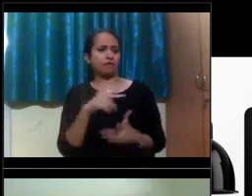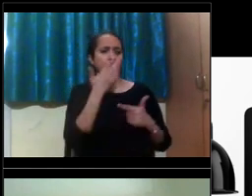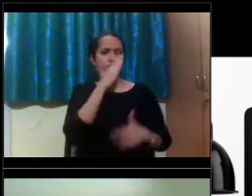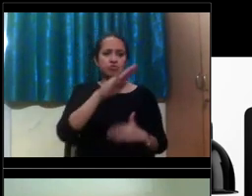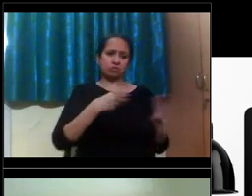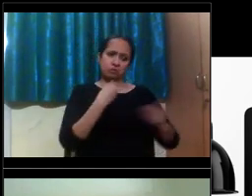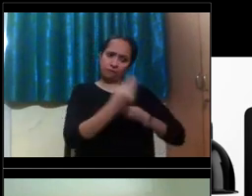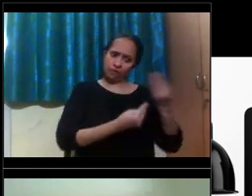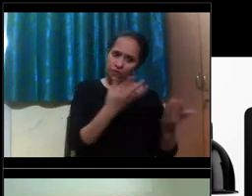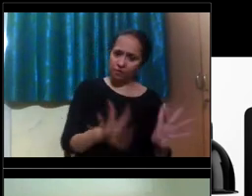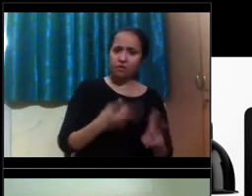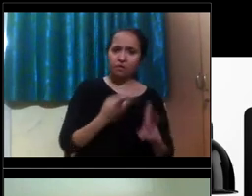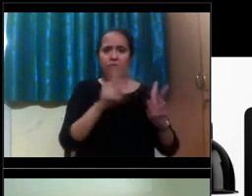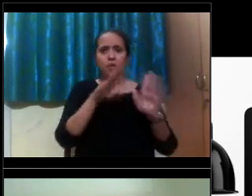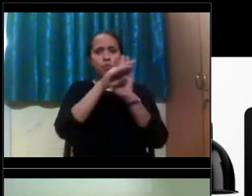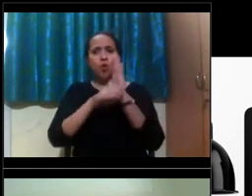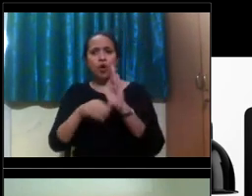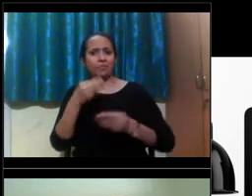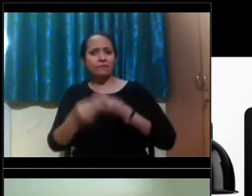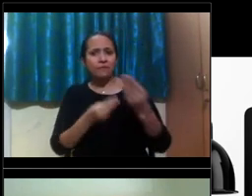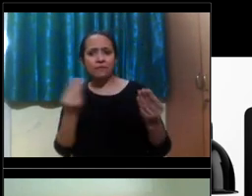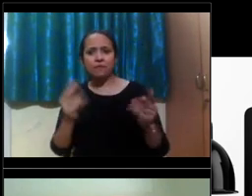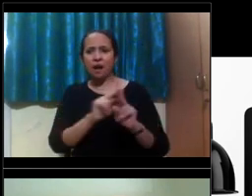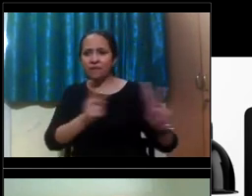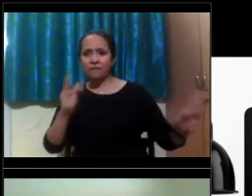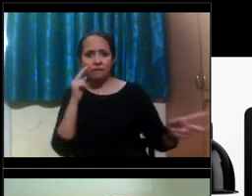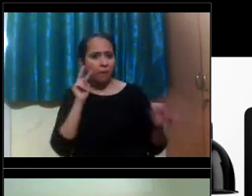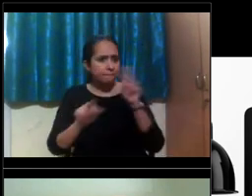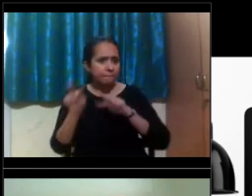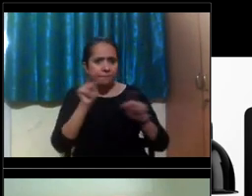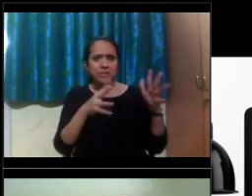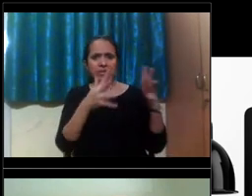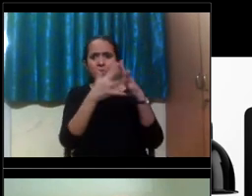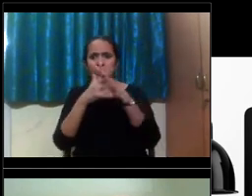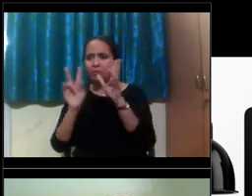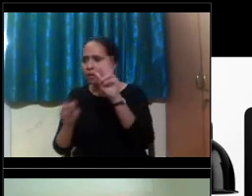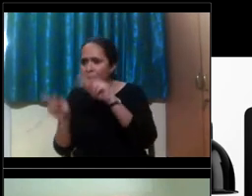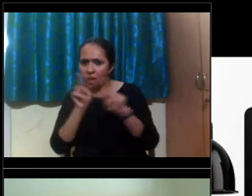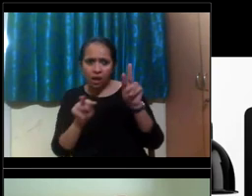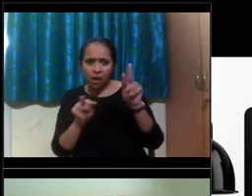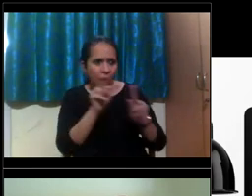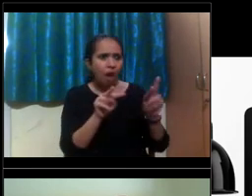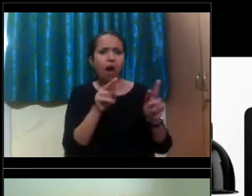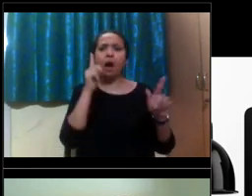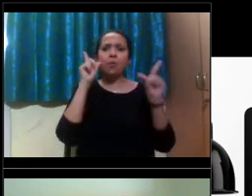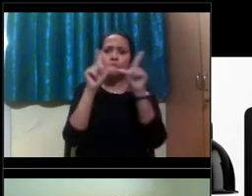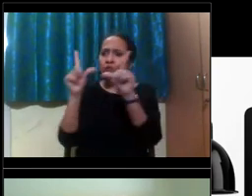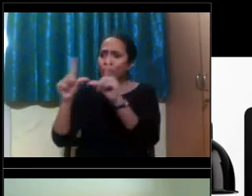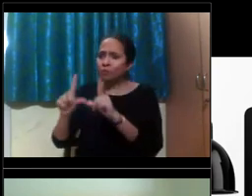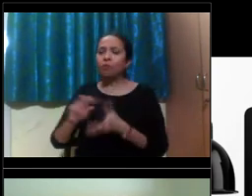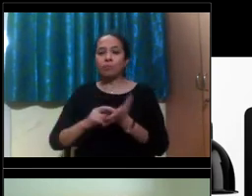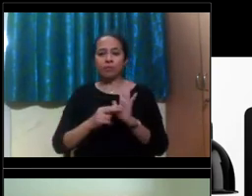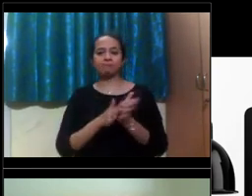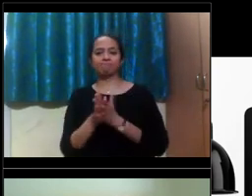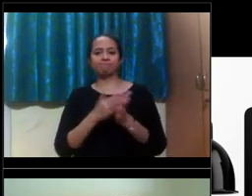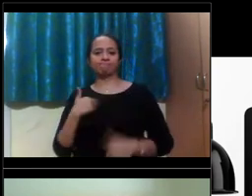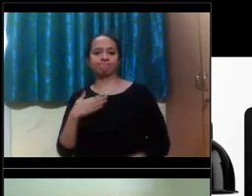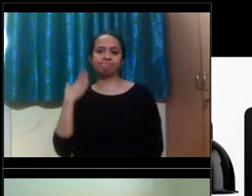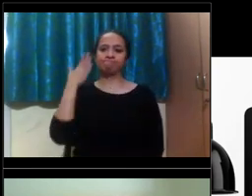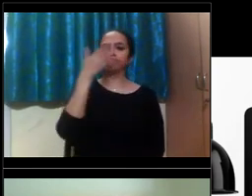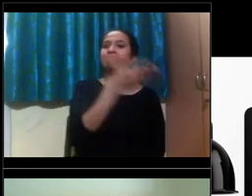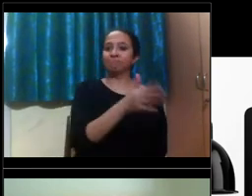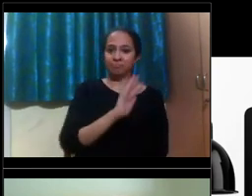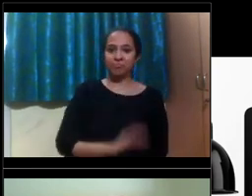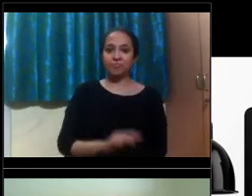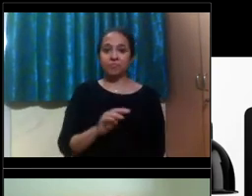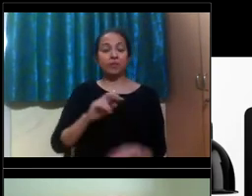Those are kind of programs that you might go, okay, they, they actually mean what they're saying. And maybe I want to go there and be a part of that. Um, it doesn't mean you shouldn't go to those other